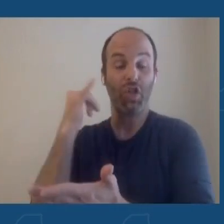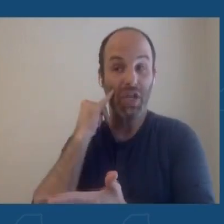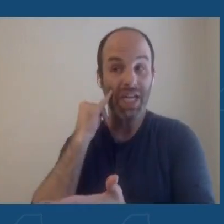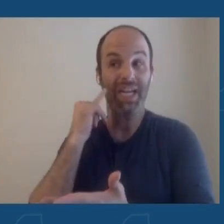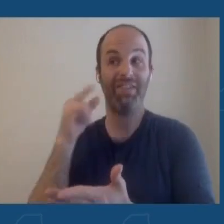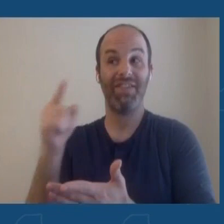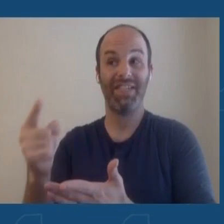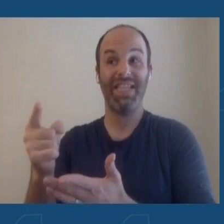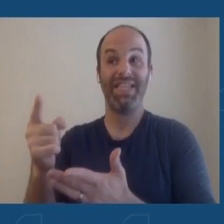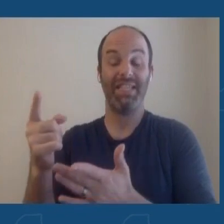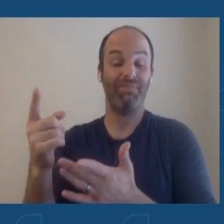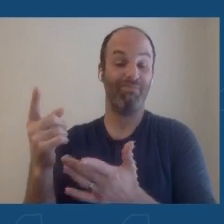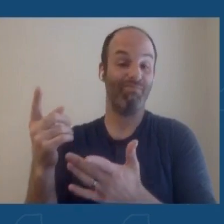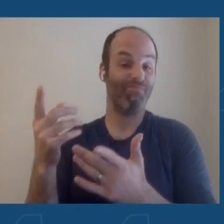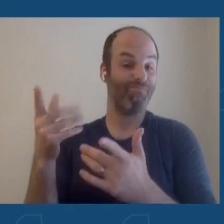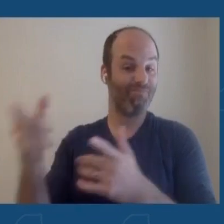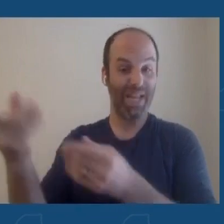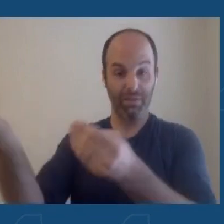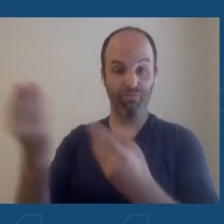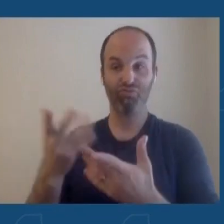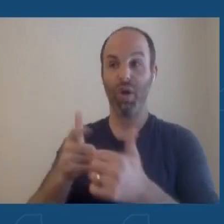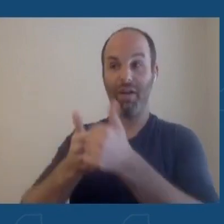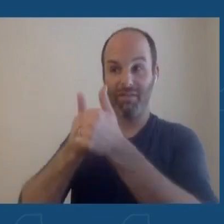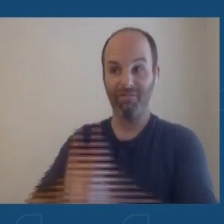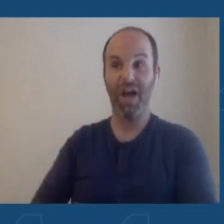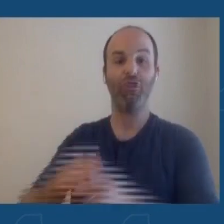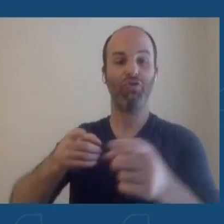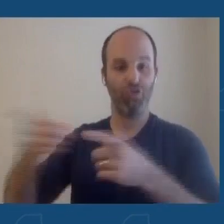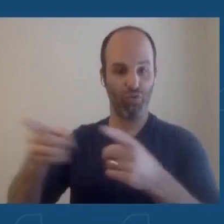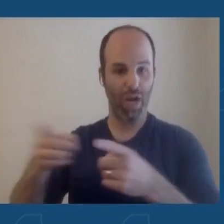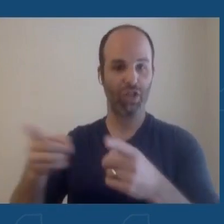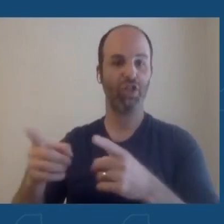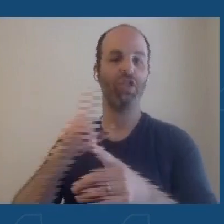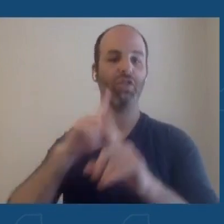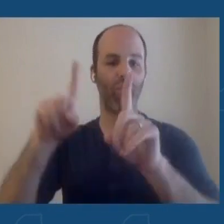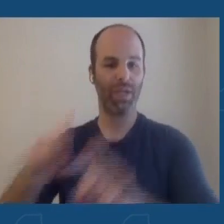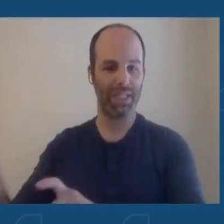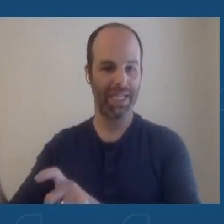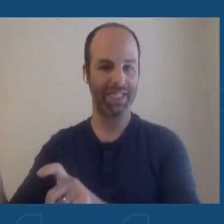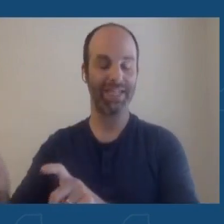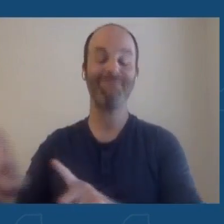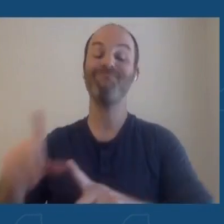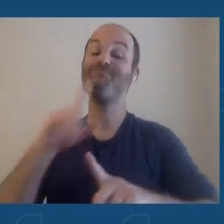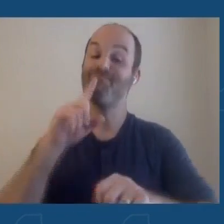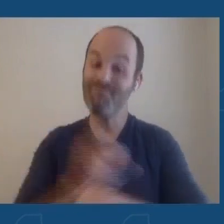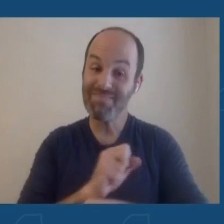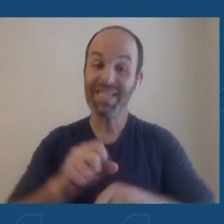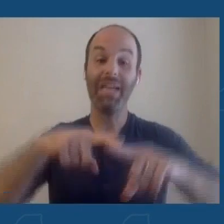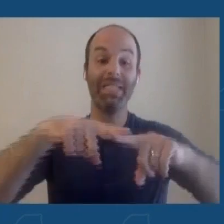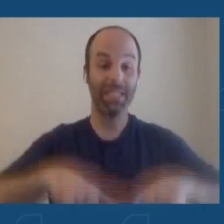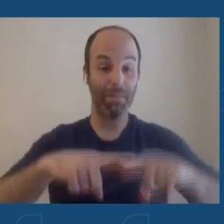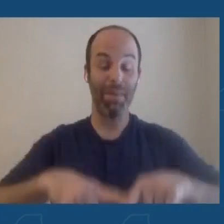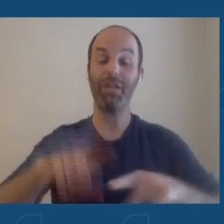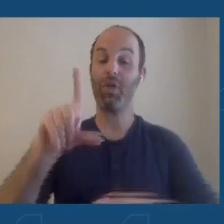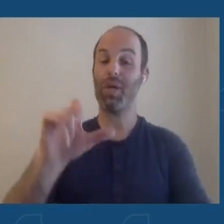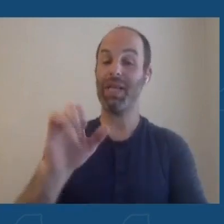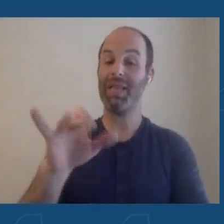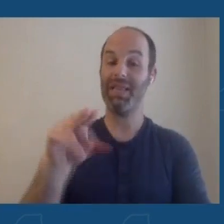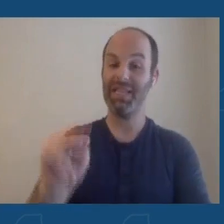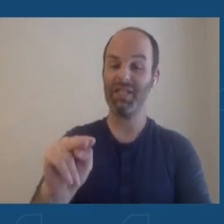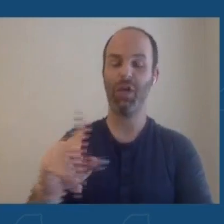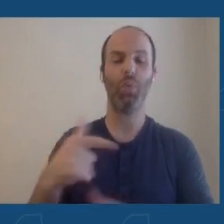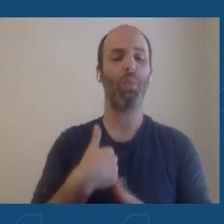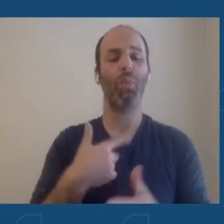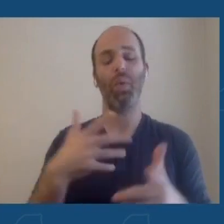for testing. I'll reiterate that the testing does depend on a lesion. All of us wish that there were a rapid test, as there is for